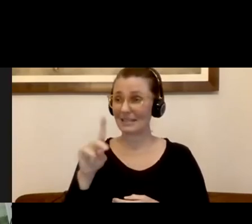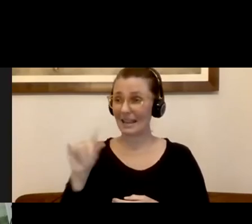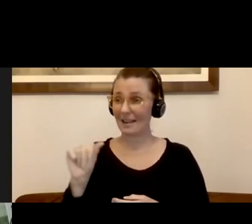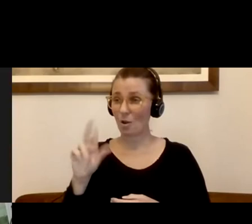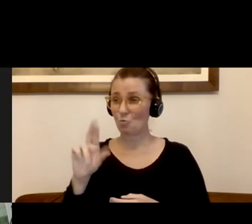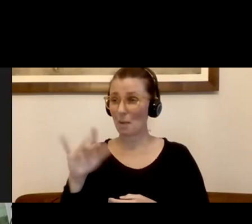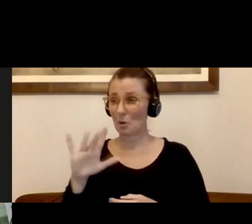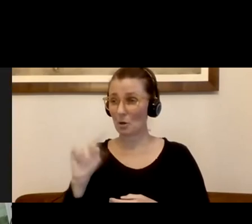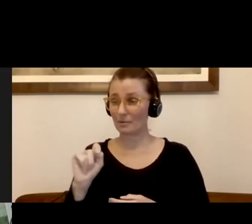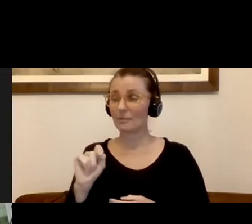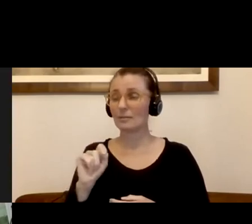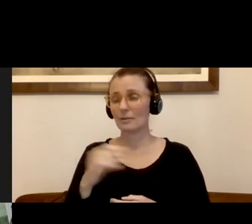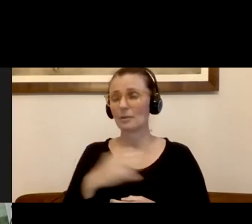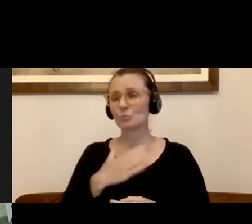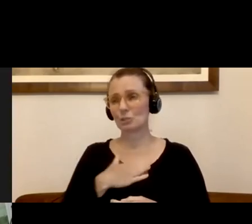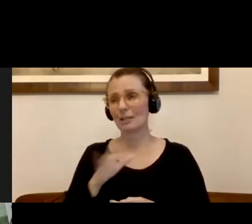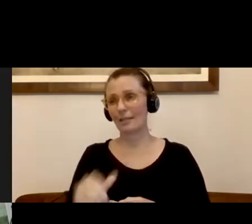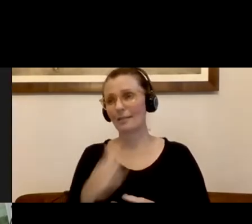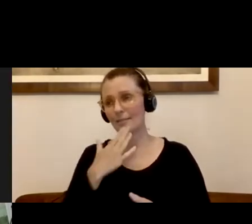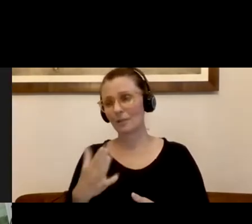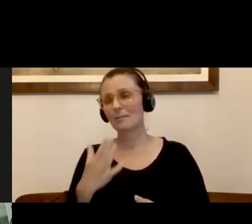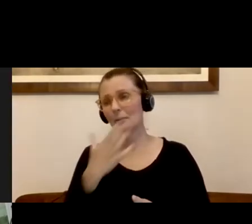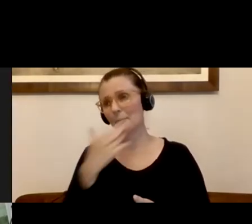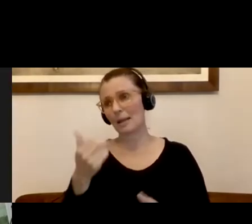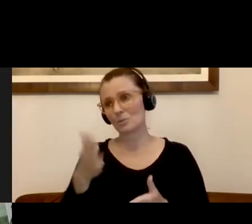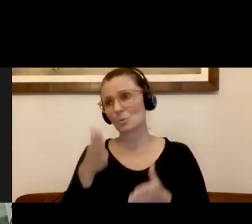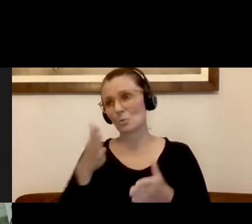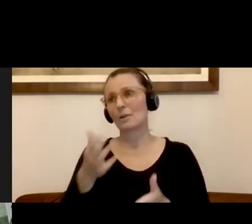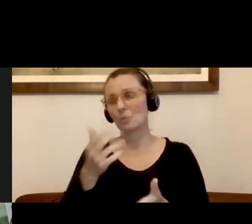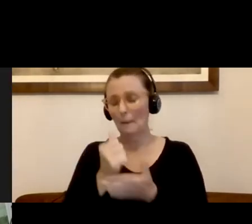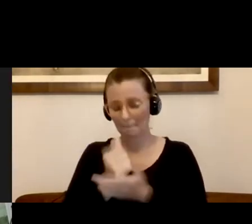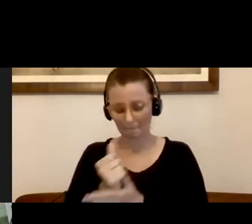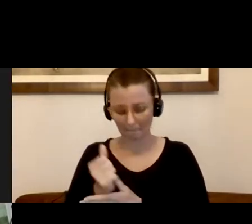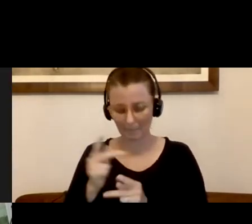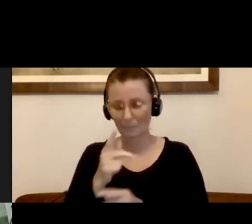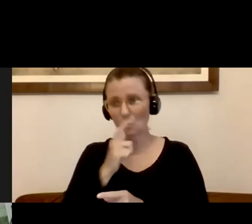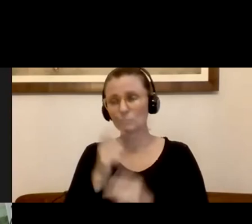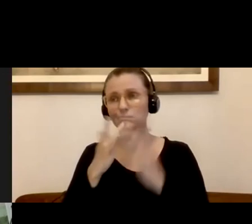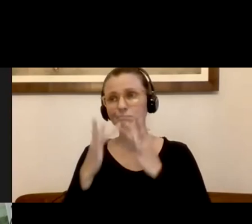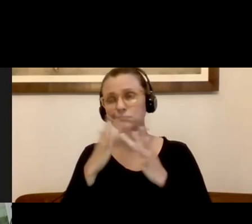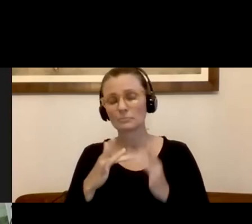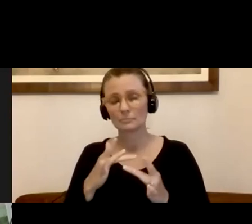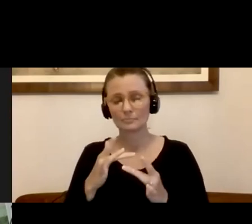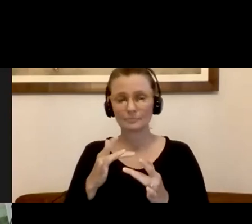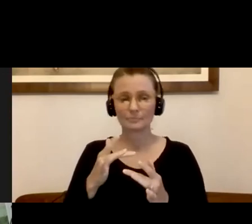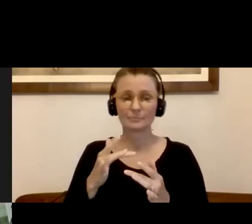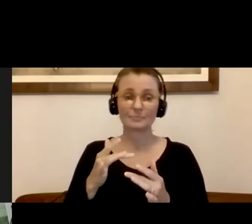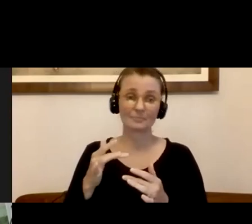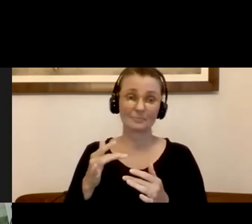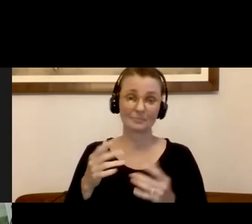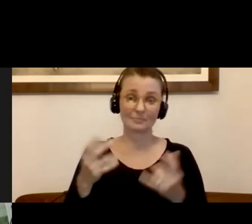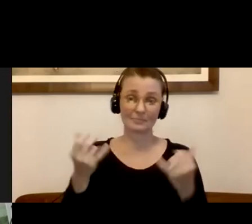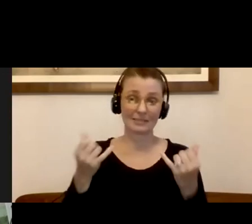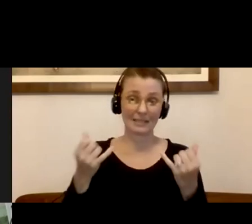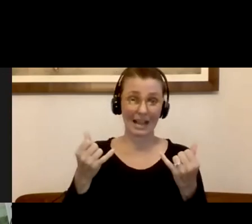We really appreciate that. And it's one of the best ways you can help really those in the most dire need. Um, so now we're going to go back